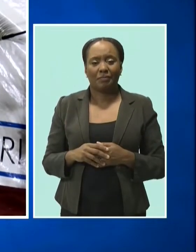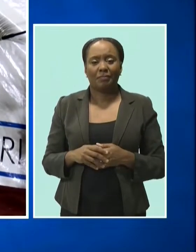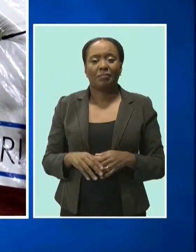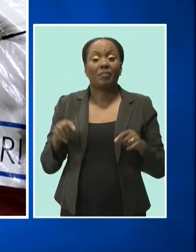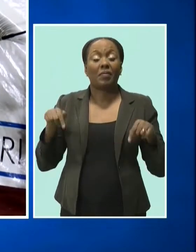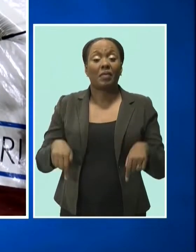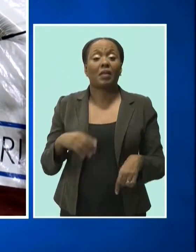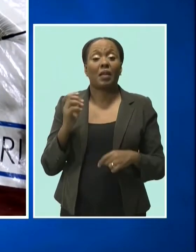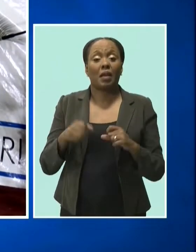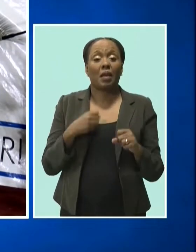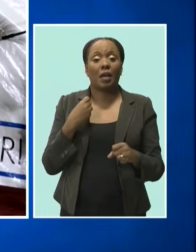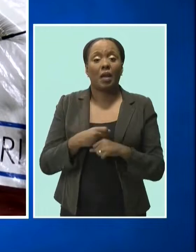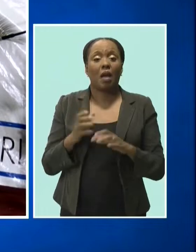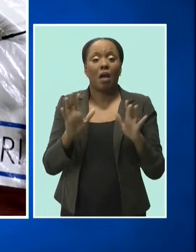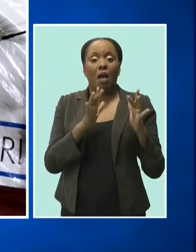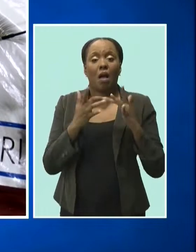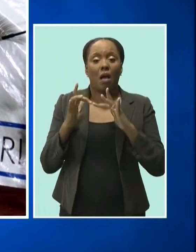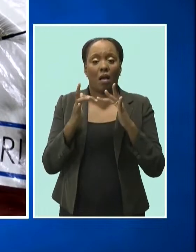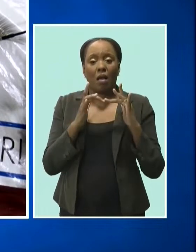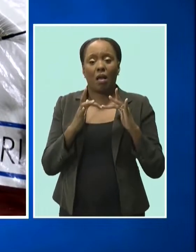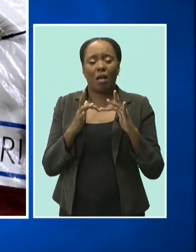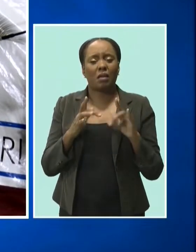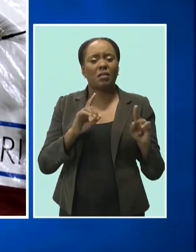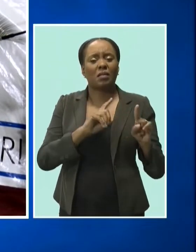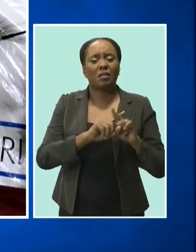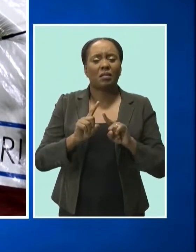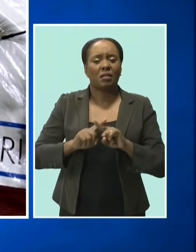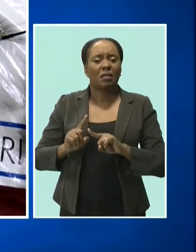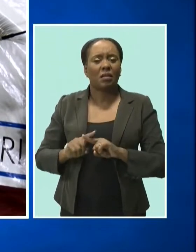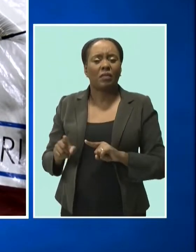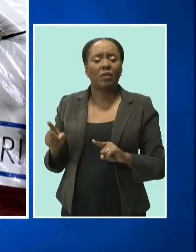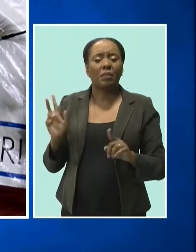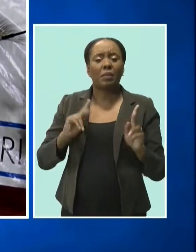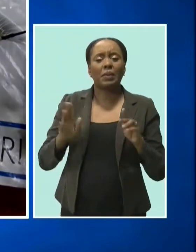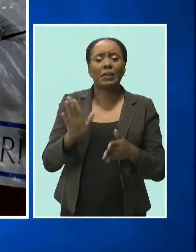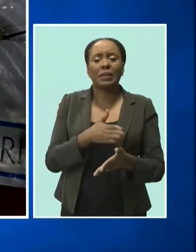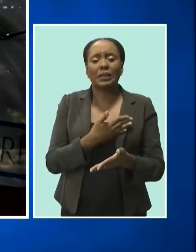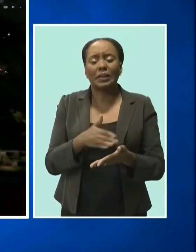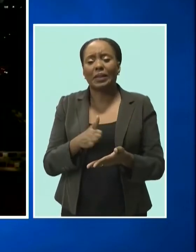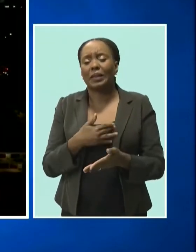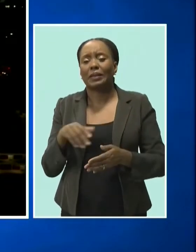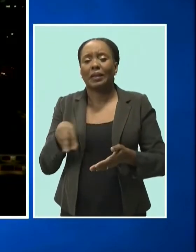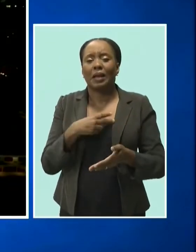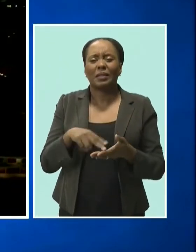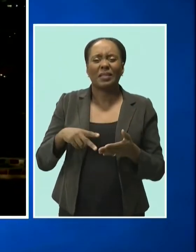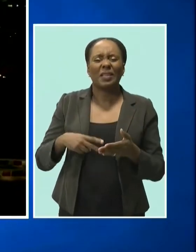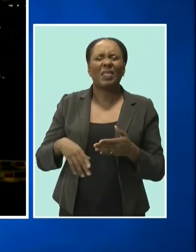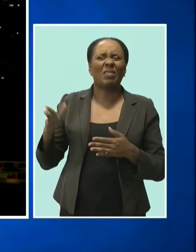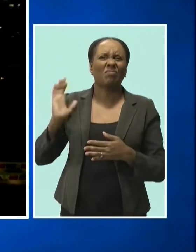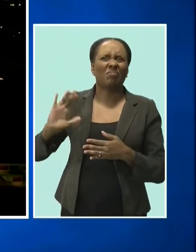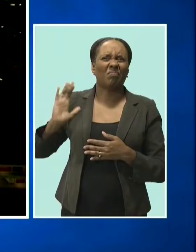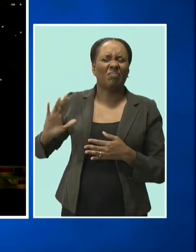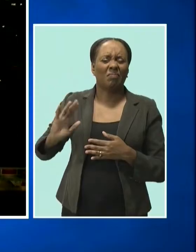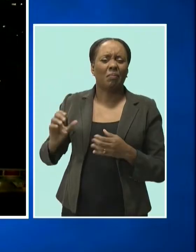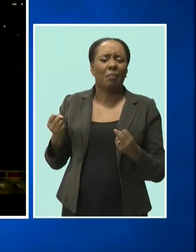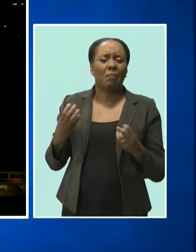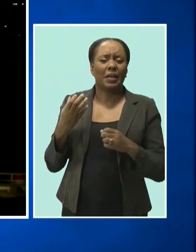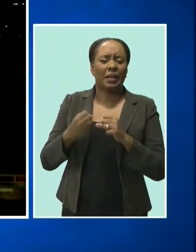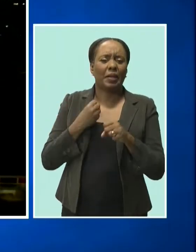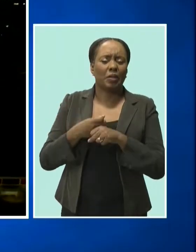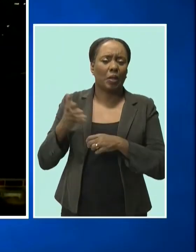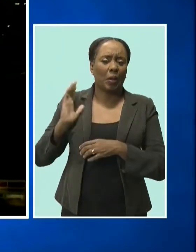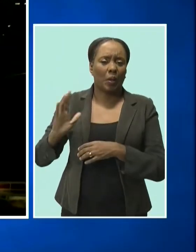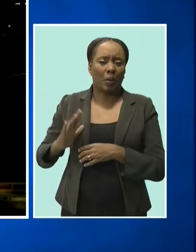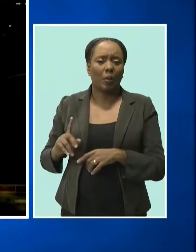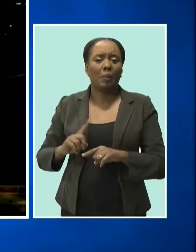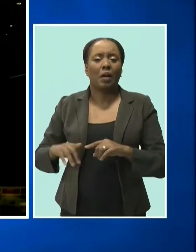This year's ceremony was mostly held virtually and showcased a number of performances, some of them from over the years. Minister Sutherland says